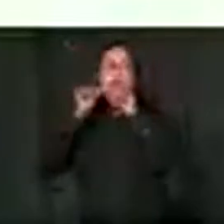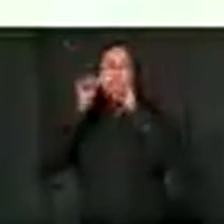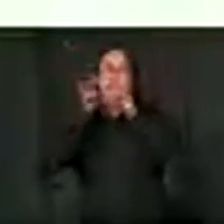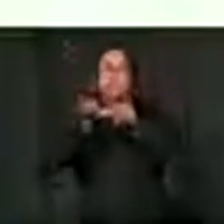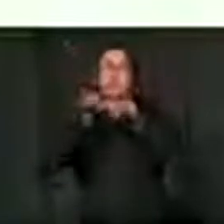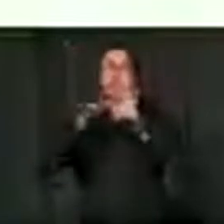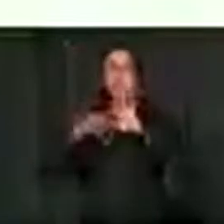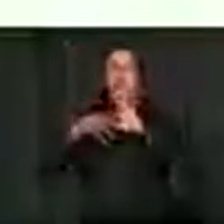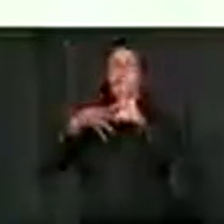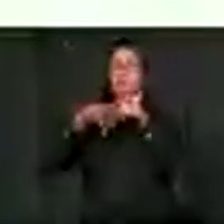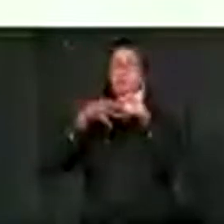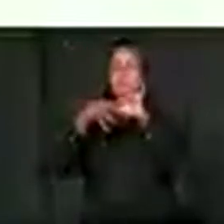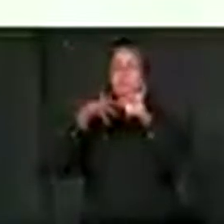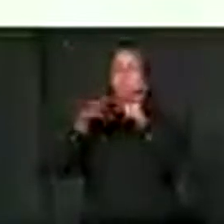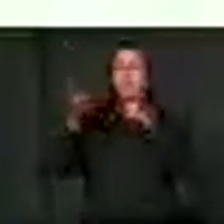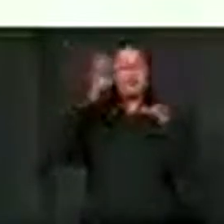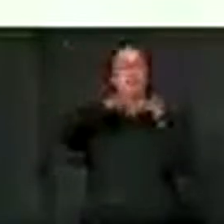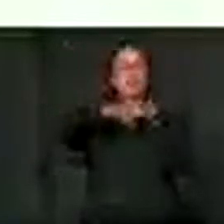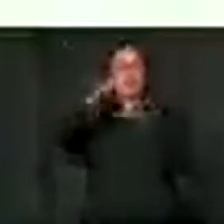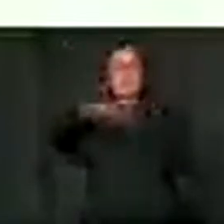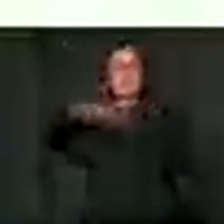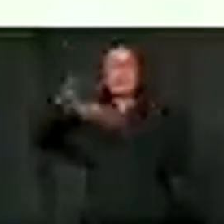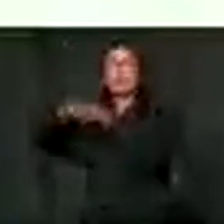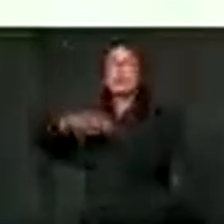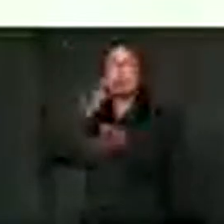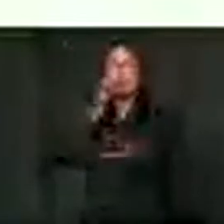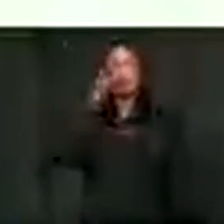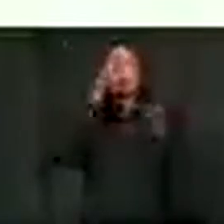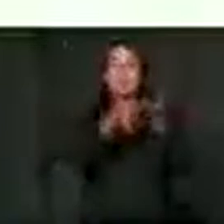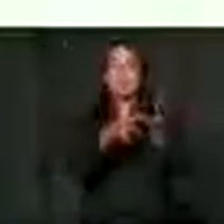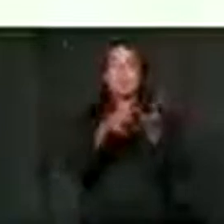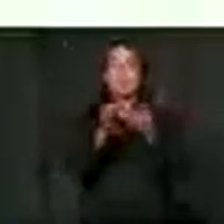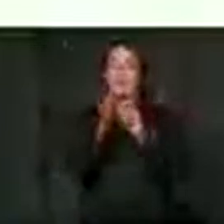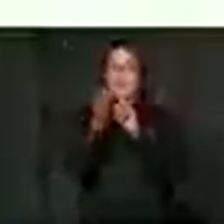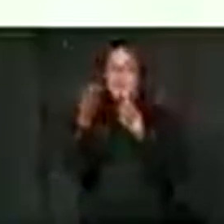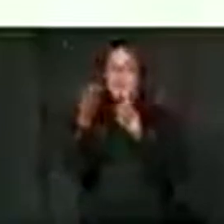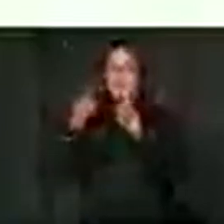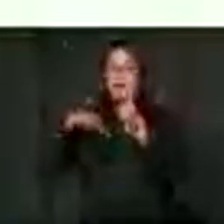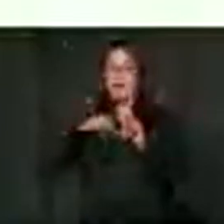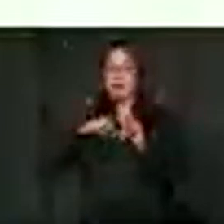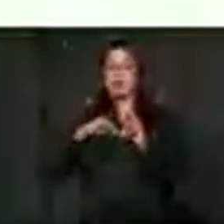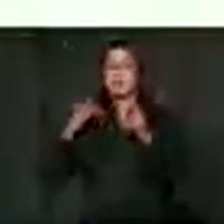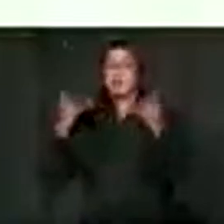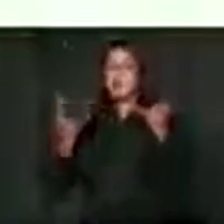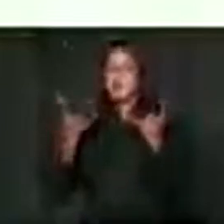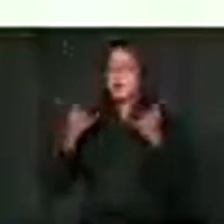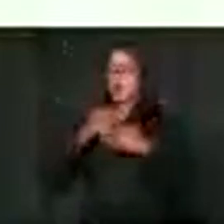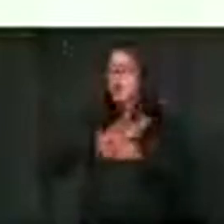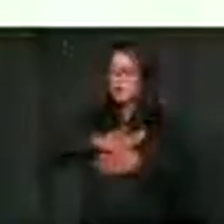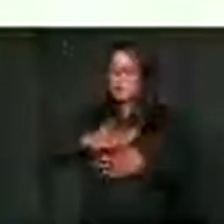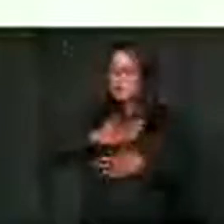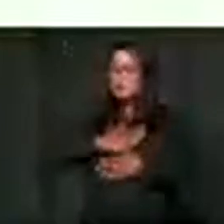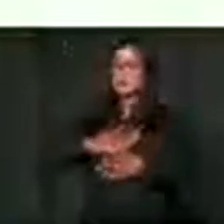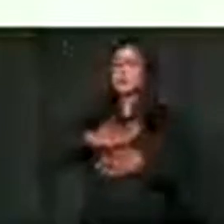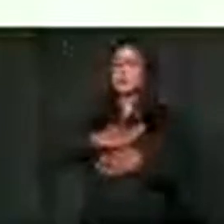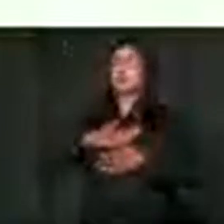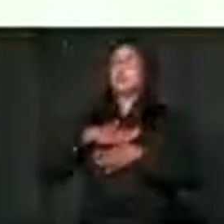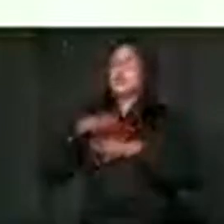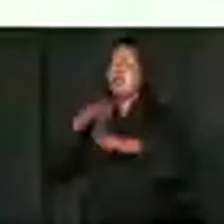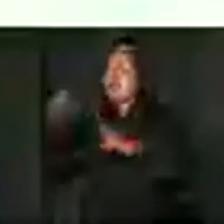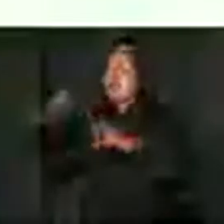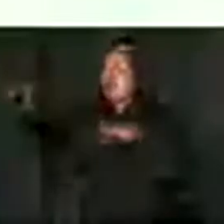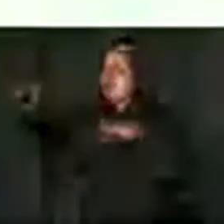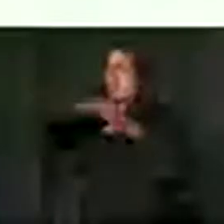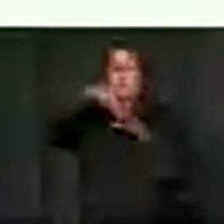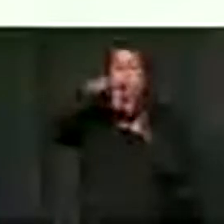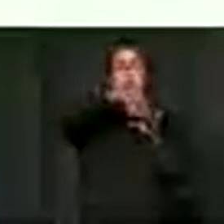collaborate and jointly operationalize the recommendations of this Lakota. We are indeed appreciative of the inputs that